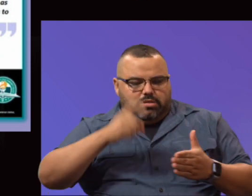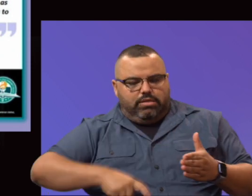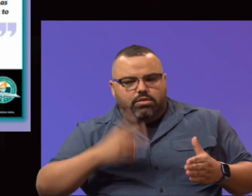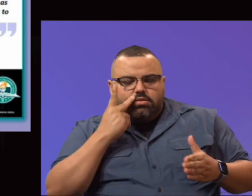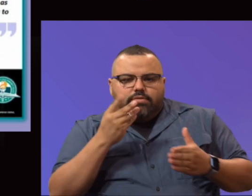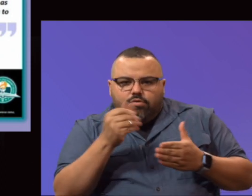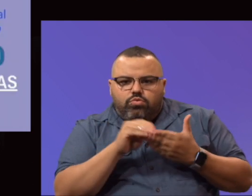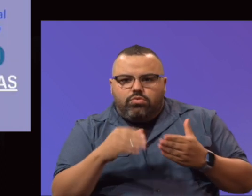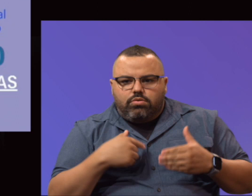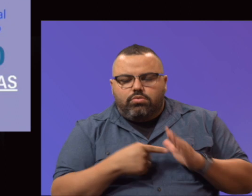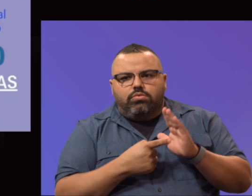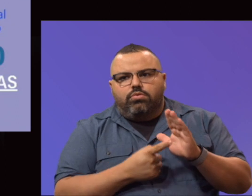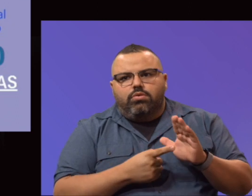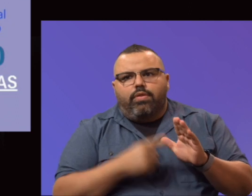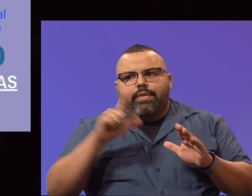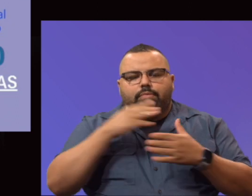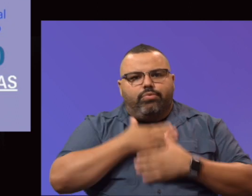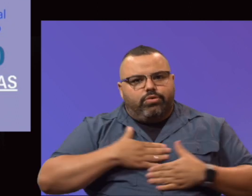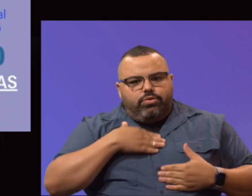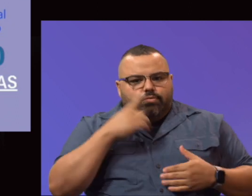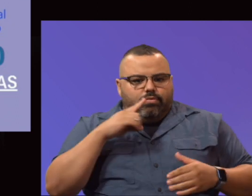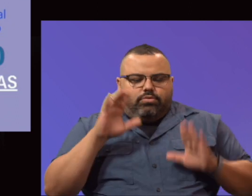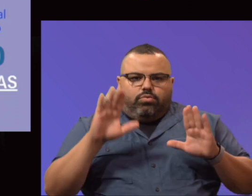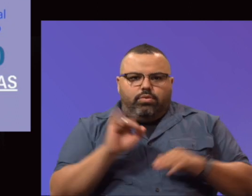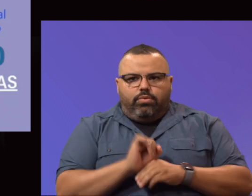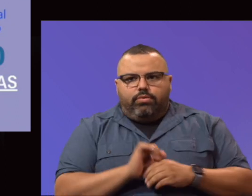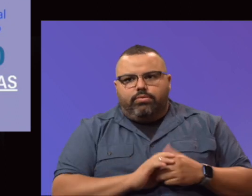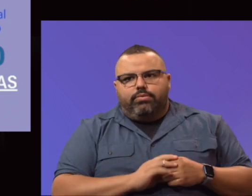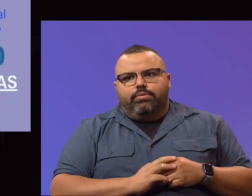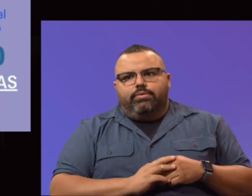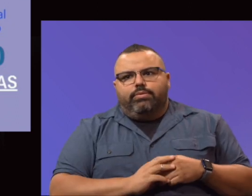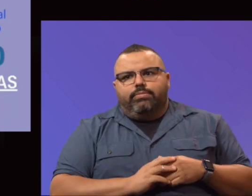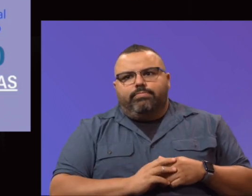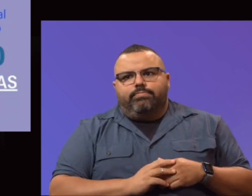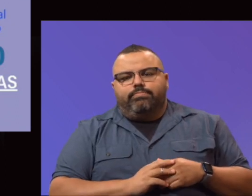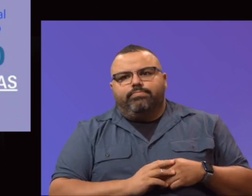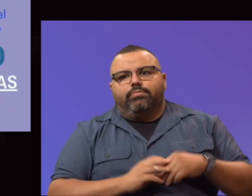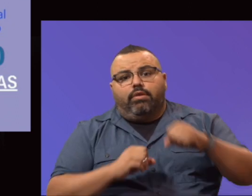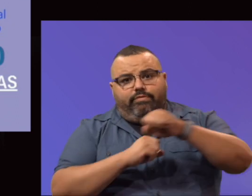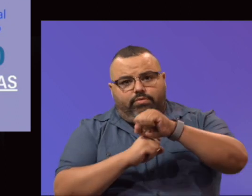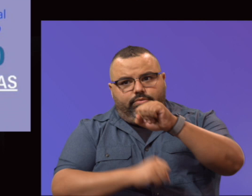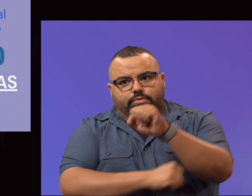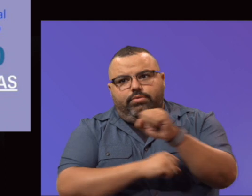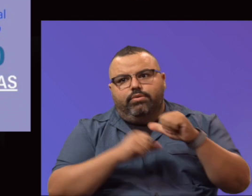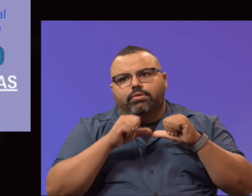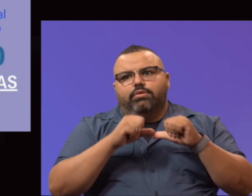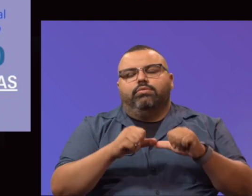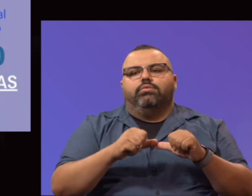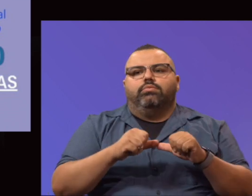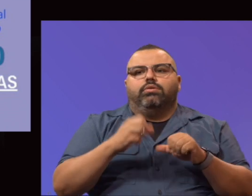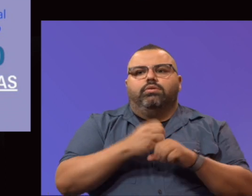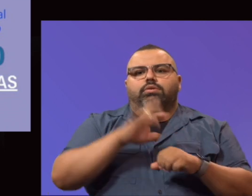The foundation has continued. We received $75,000 from the Hospitals of Providence.